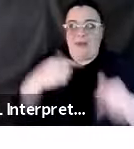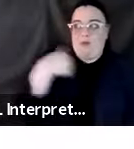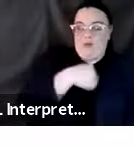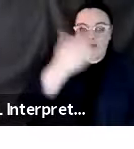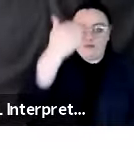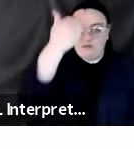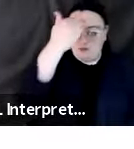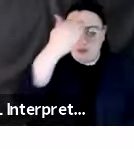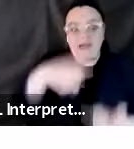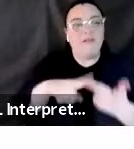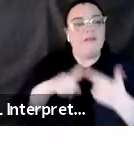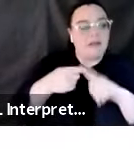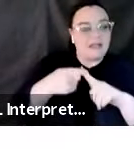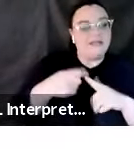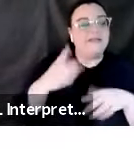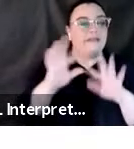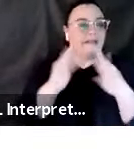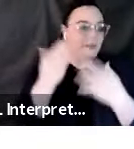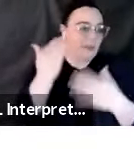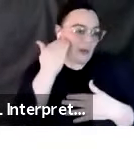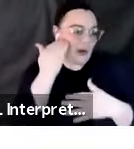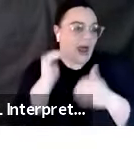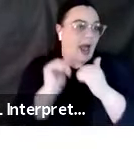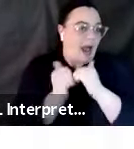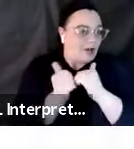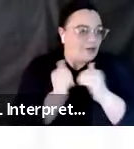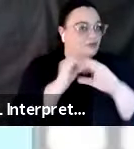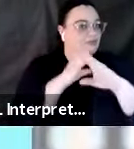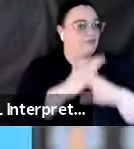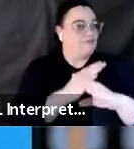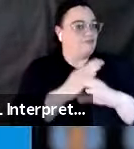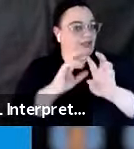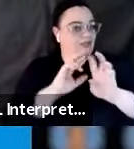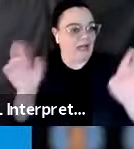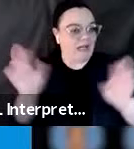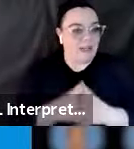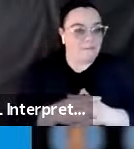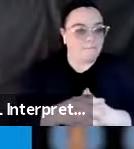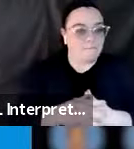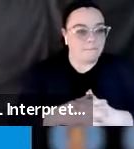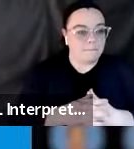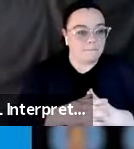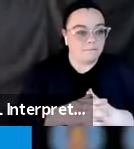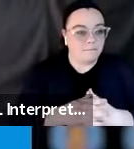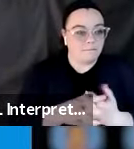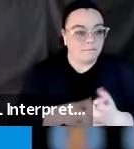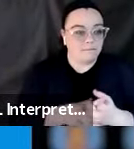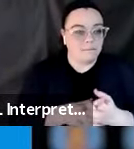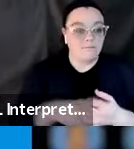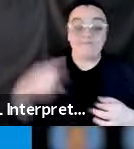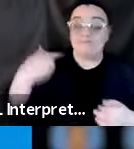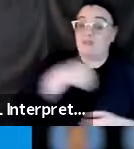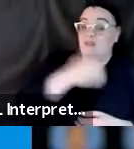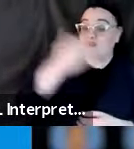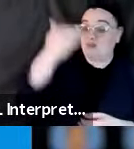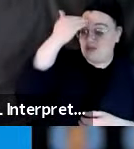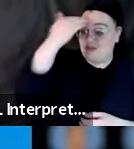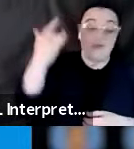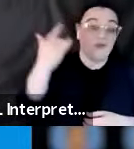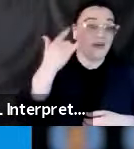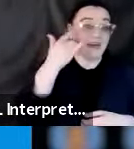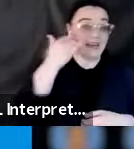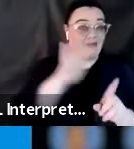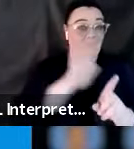family know what to do to drop cover and hold on. Because we know that California is an earthquake